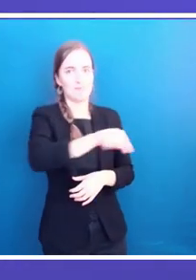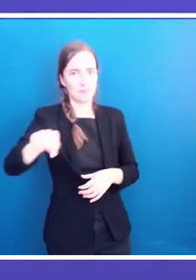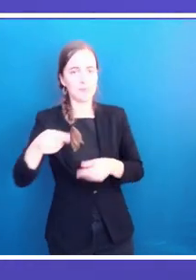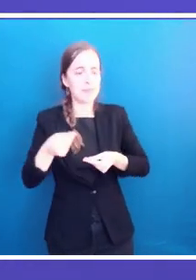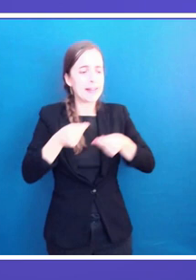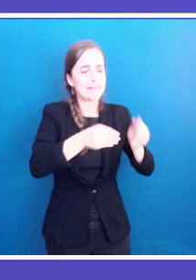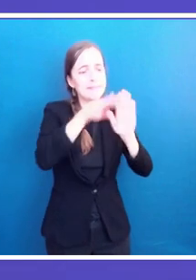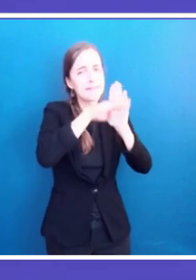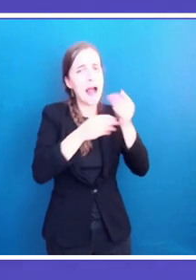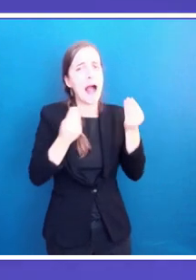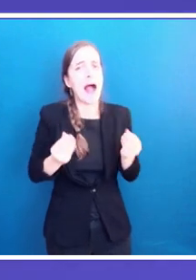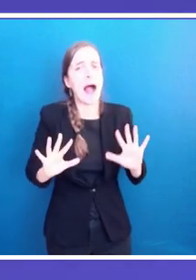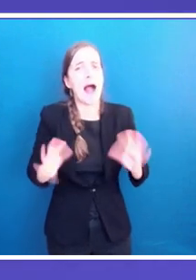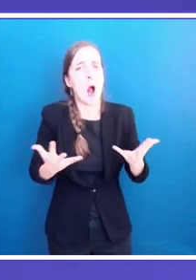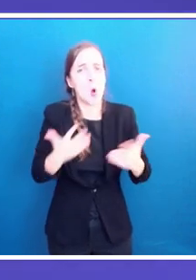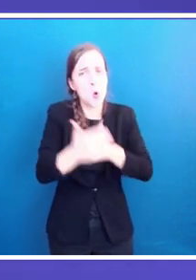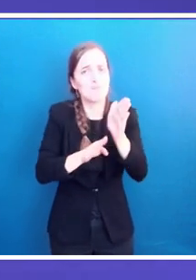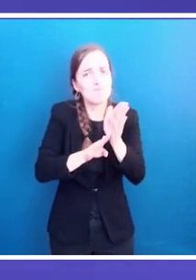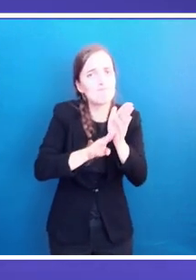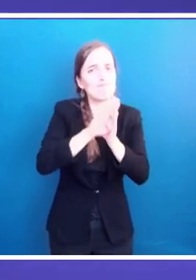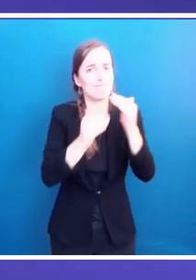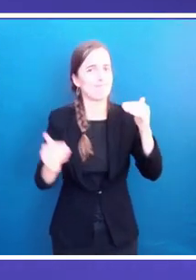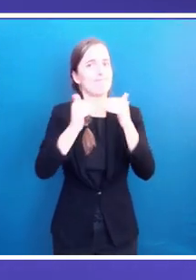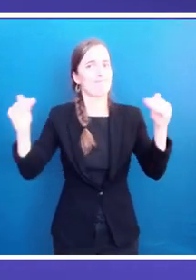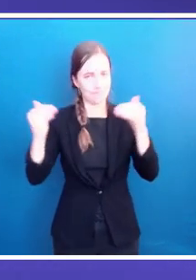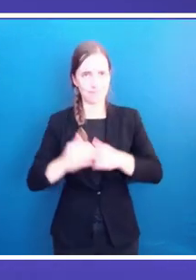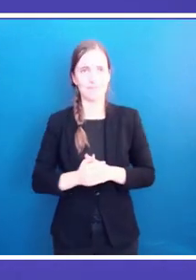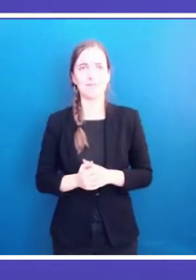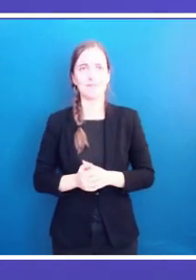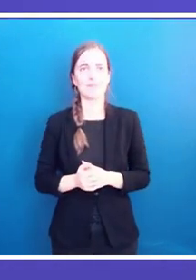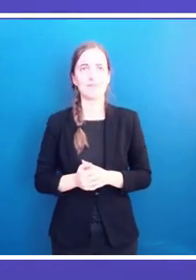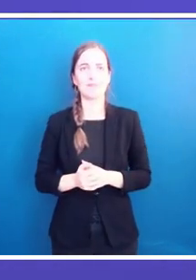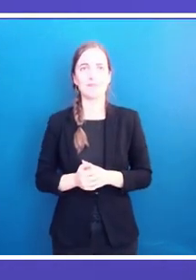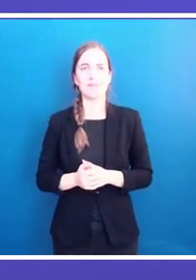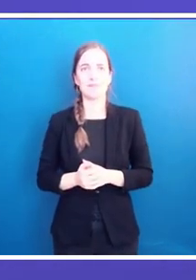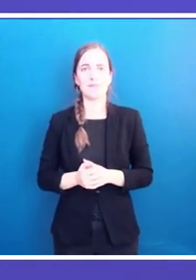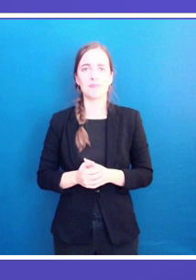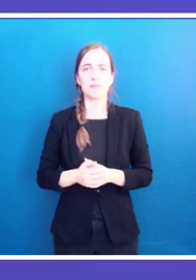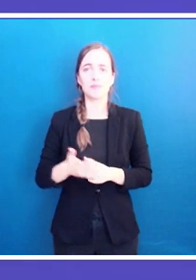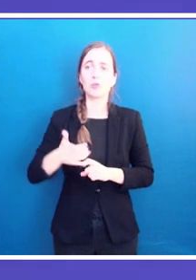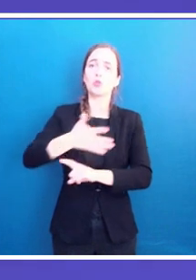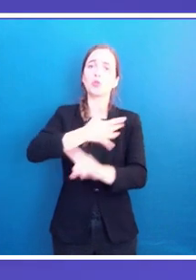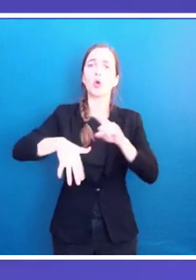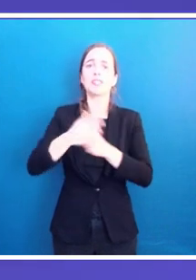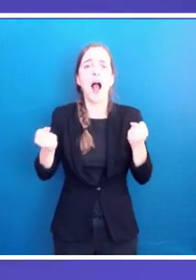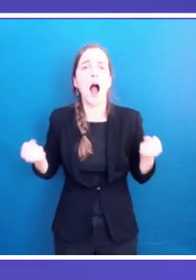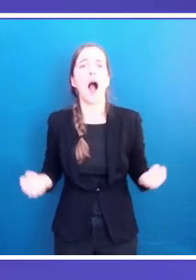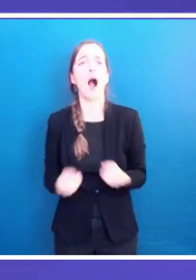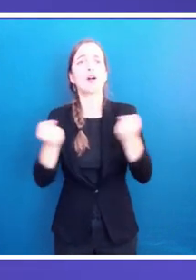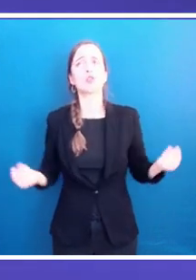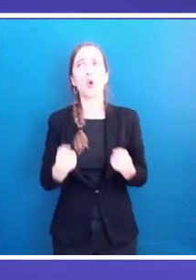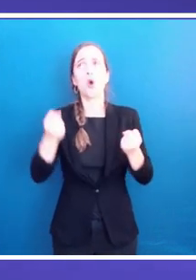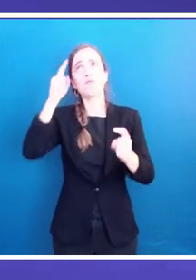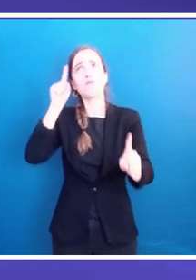or it's what needs to be done, but because it's the smart thing to do as well. According to OECD reports,